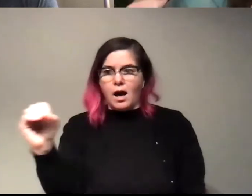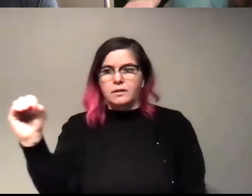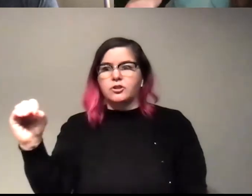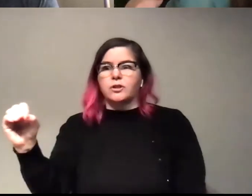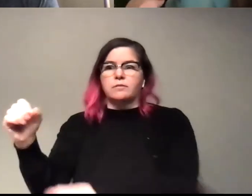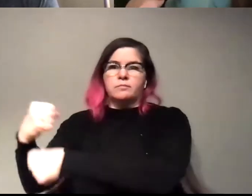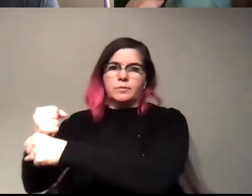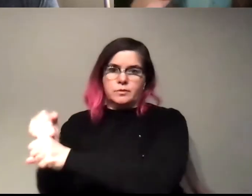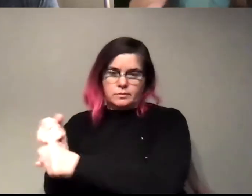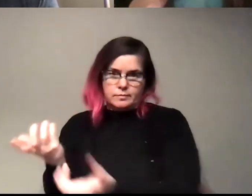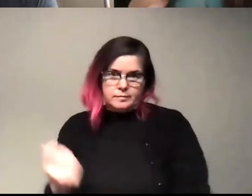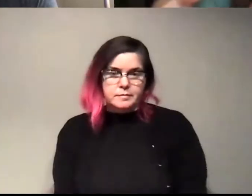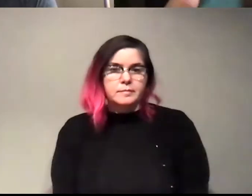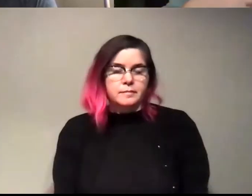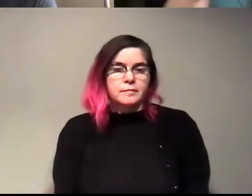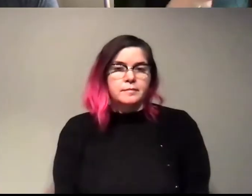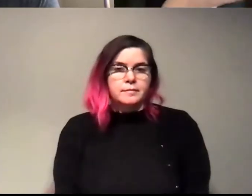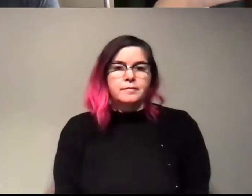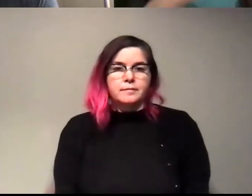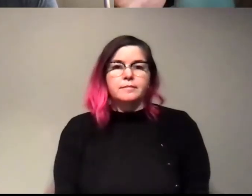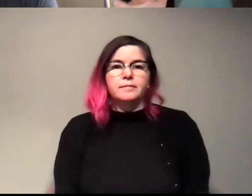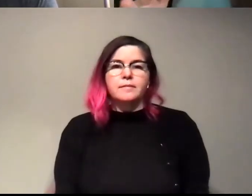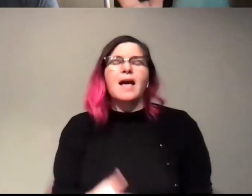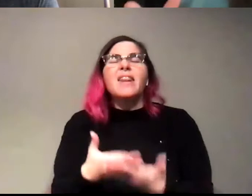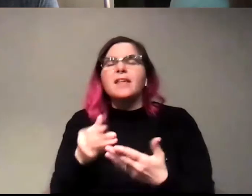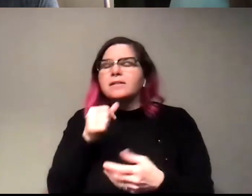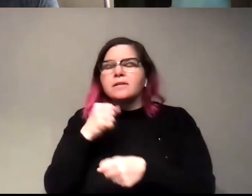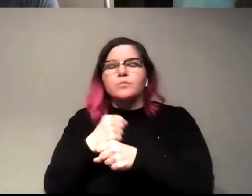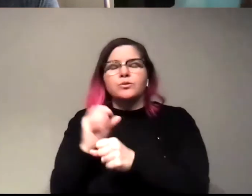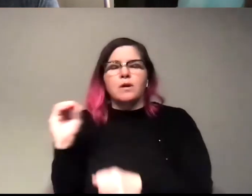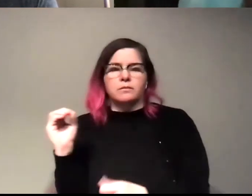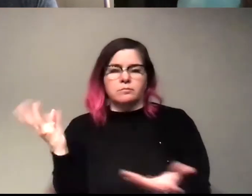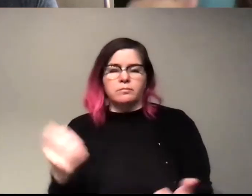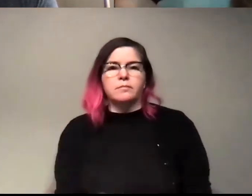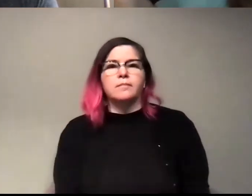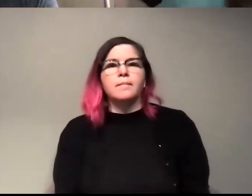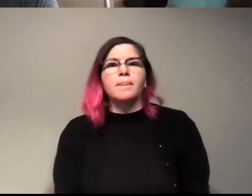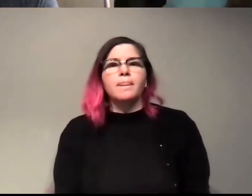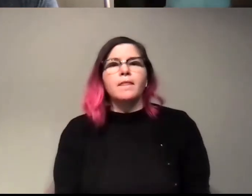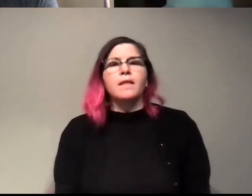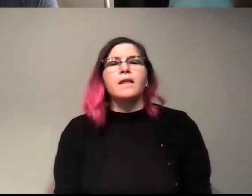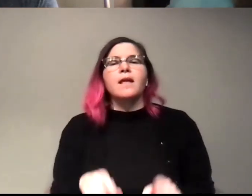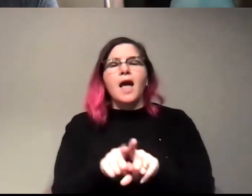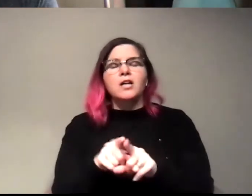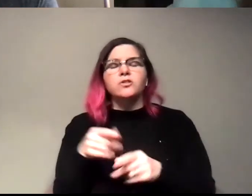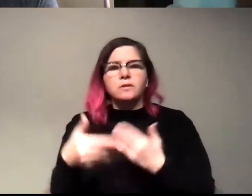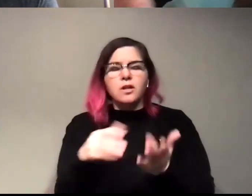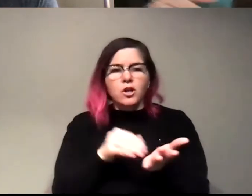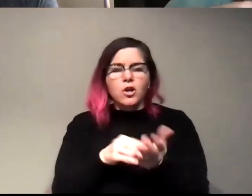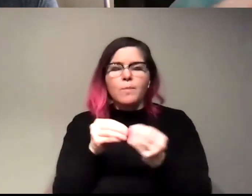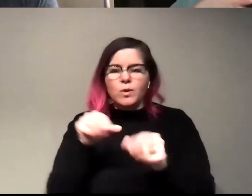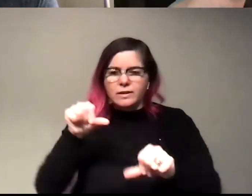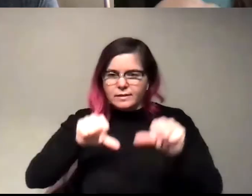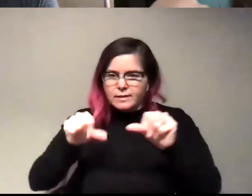genic produce, so not a thing that doesn't produce oxygen. And so you'll, as you like go through and learn more science words,